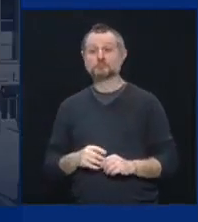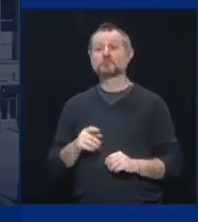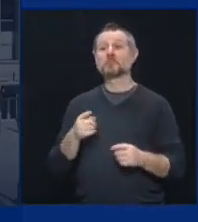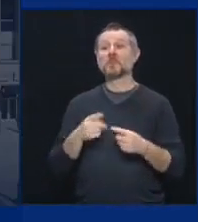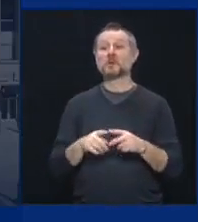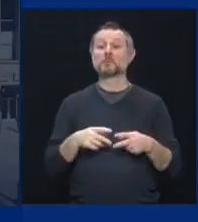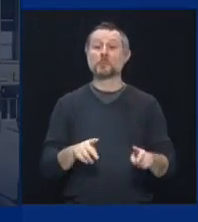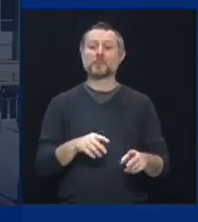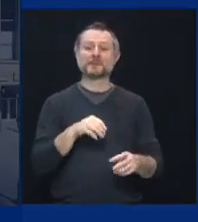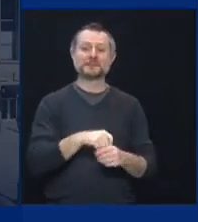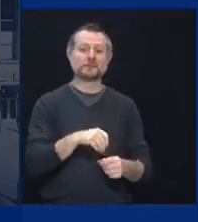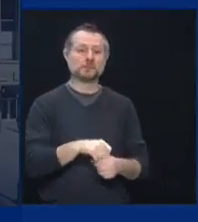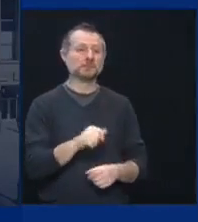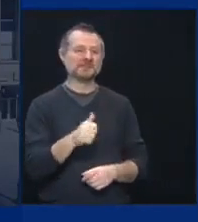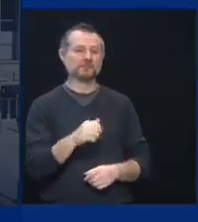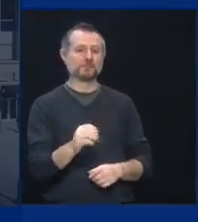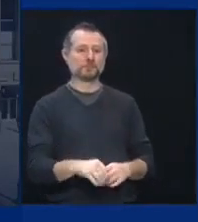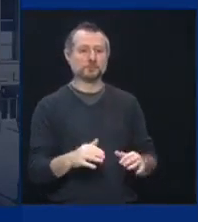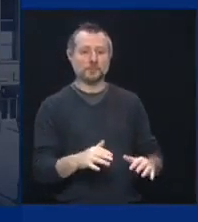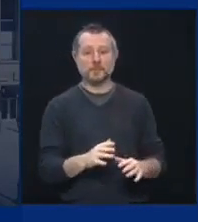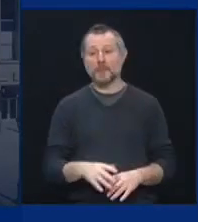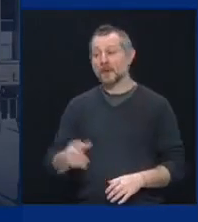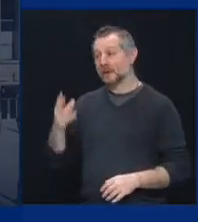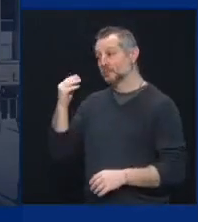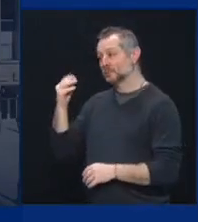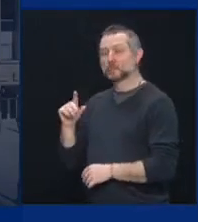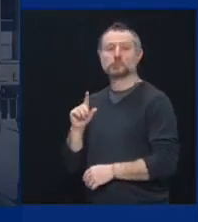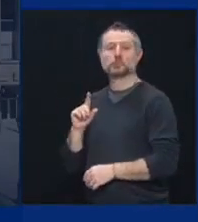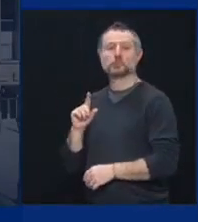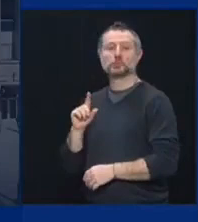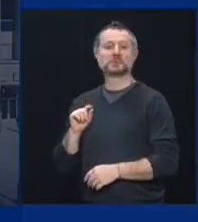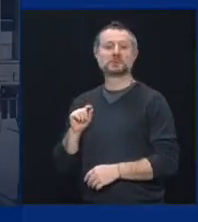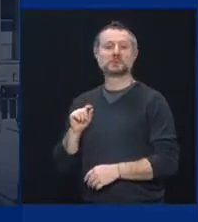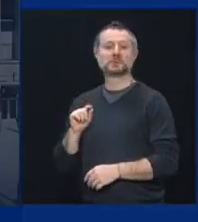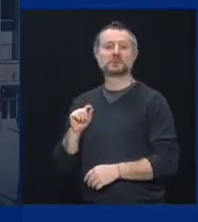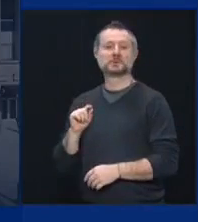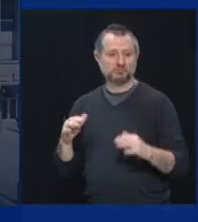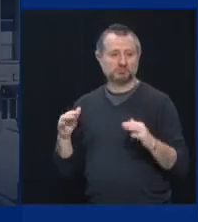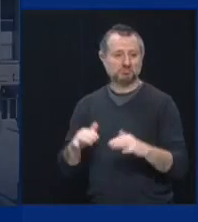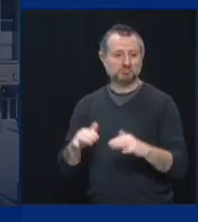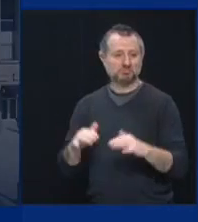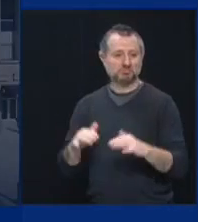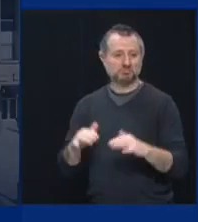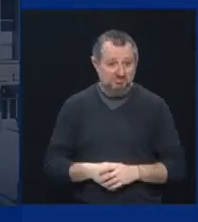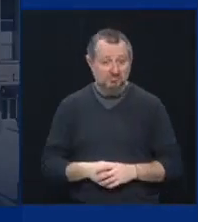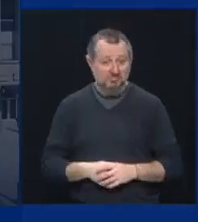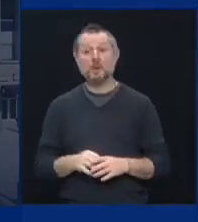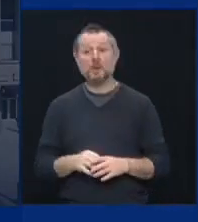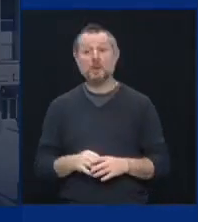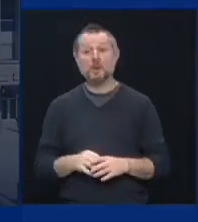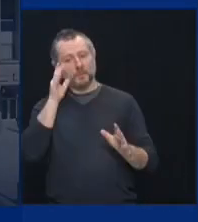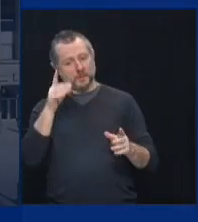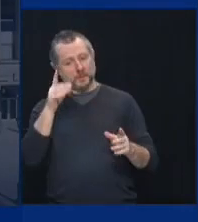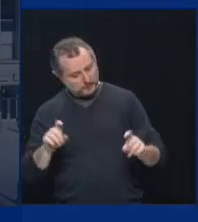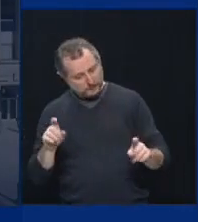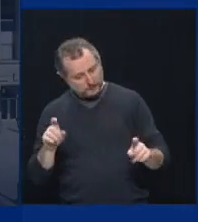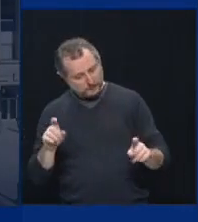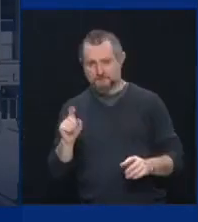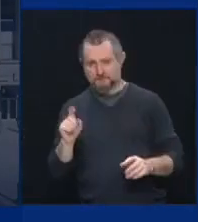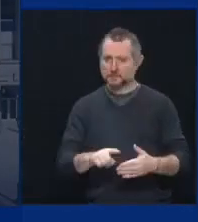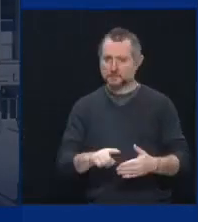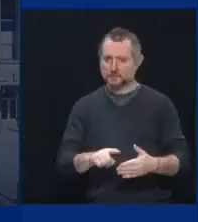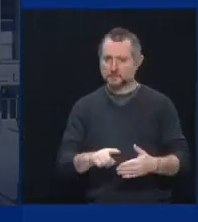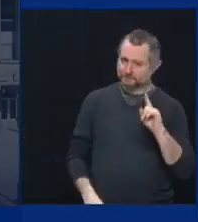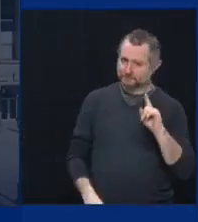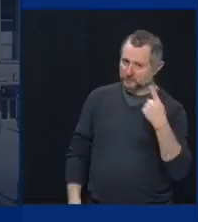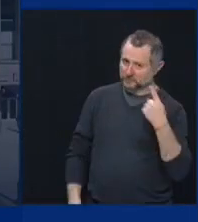capacity. Outdoor will do 20% capacity. We'll have testing required when